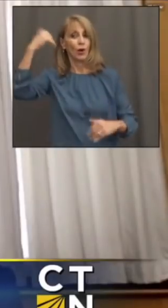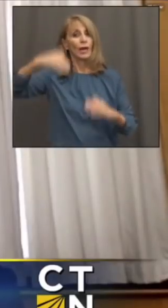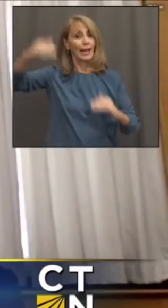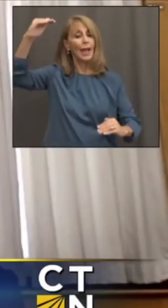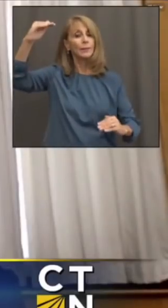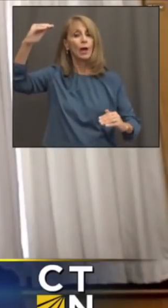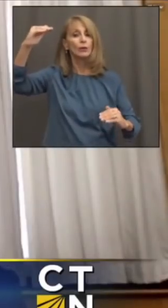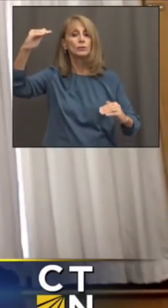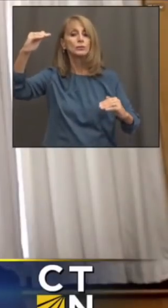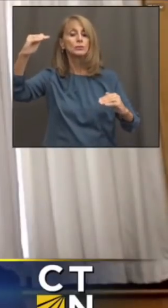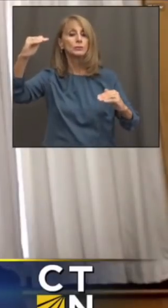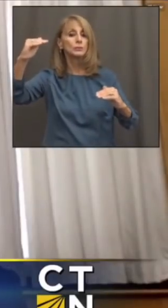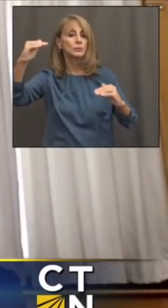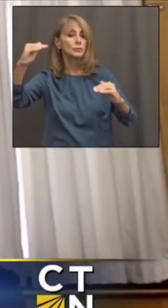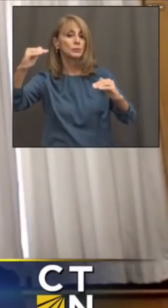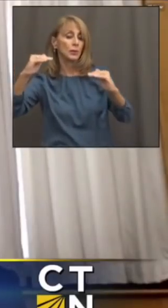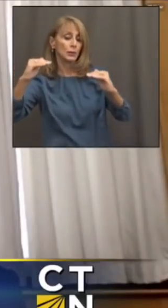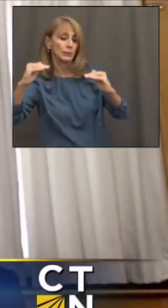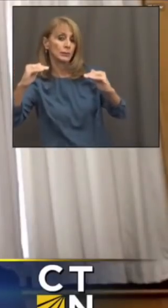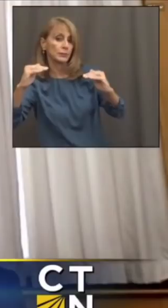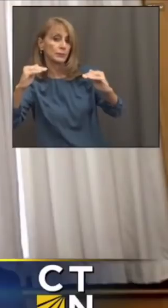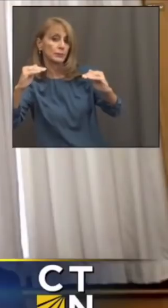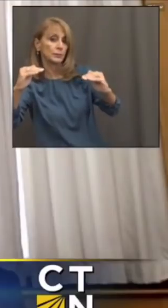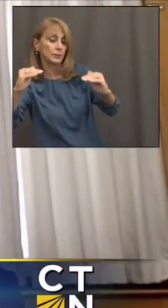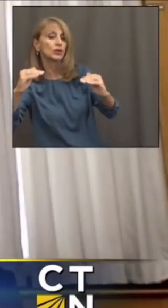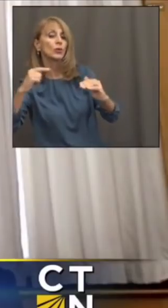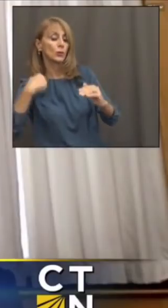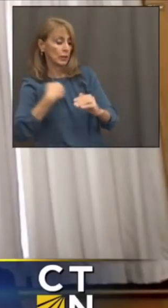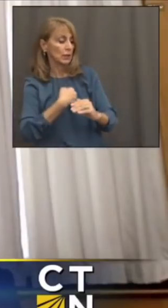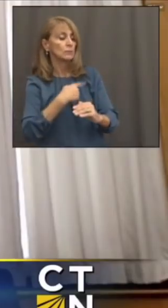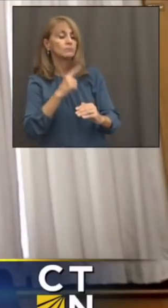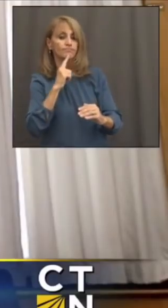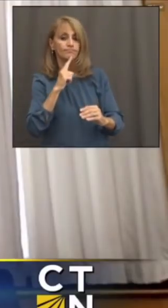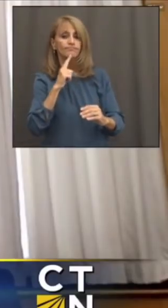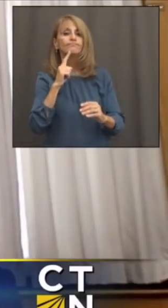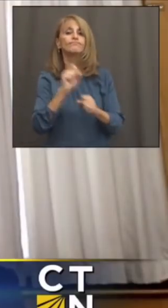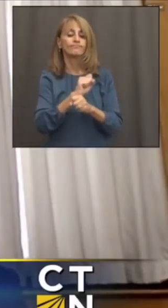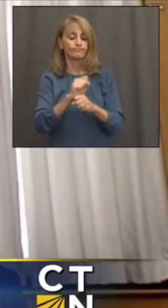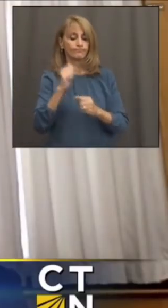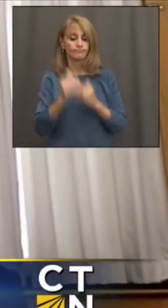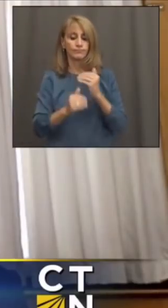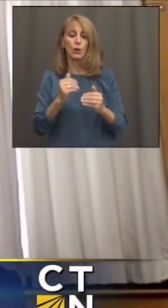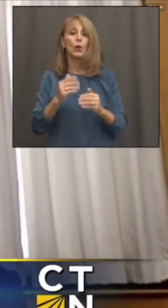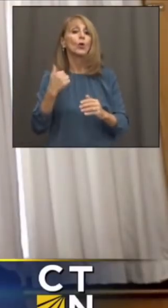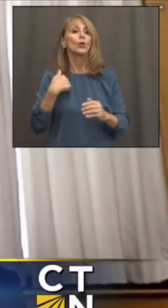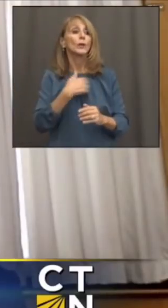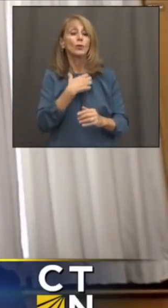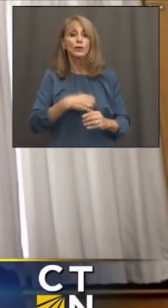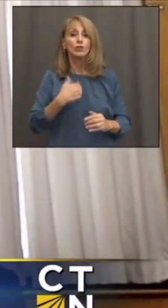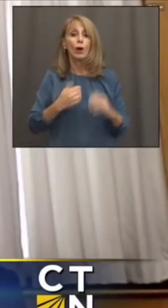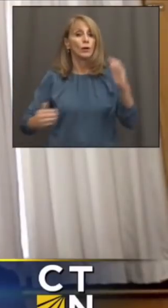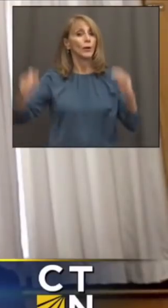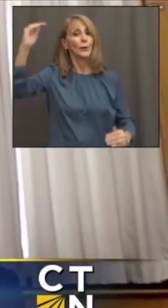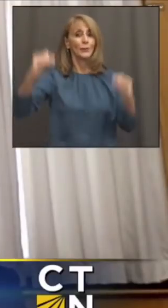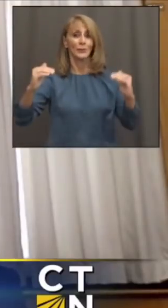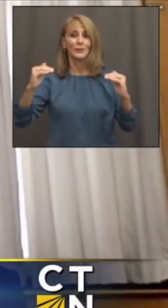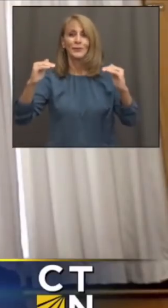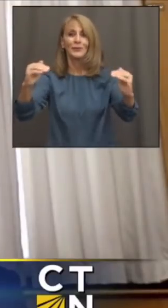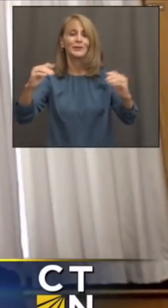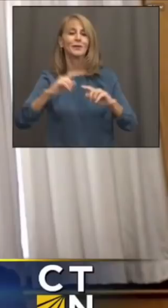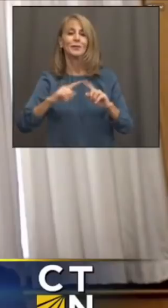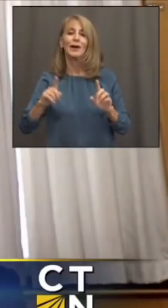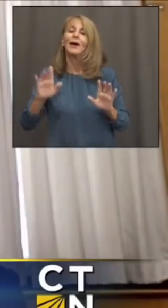gaps. Particularly in the older age groups. so steady progress. We'd like to see those gaps close faster. Um, but we, you know, our providers and